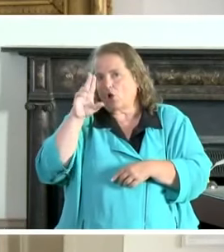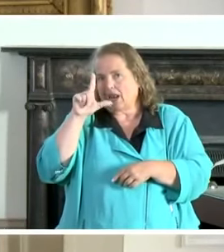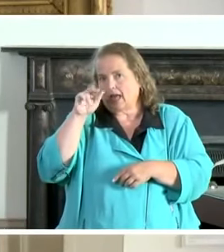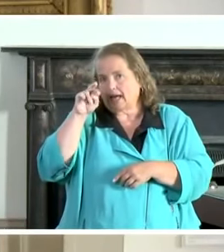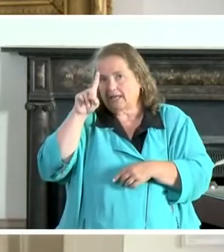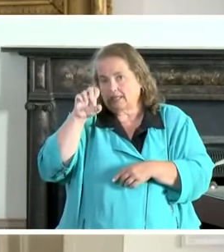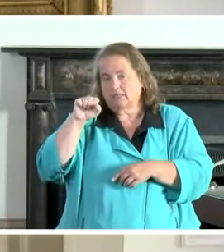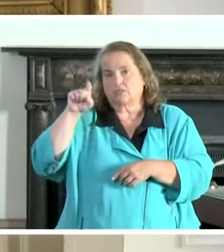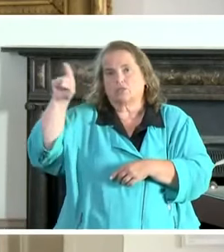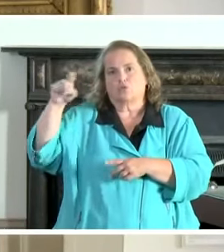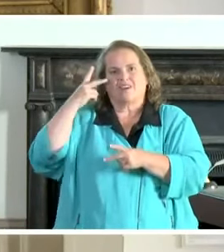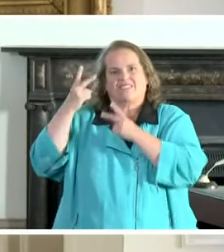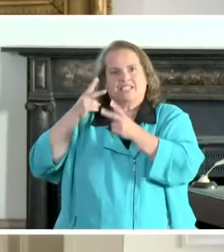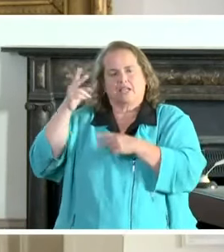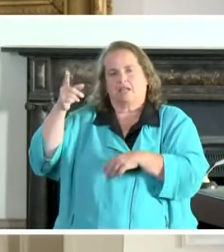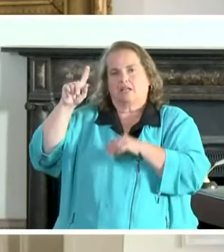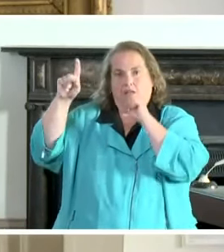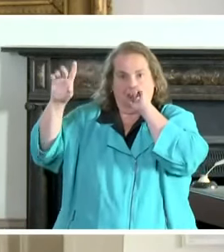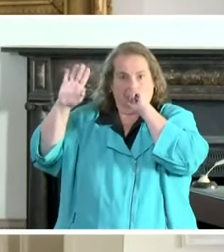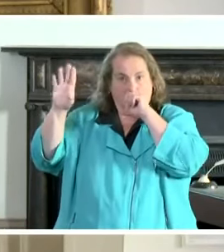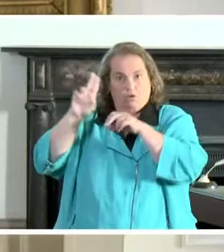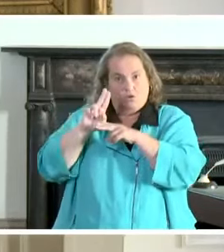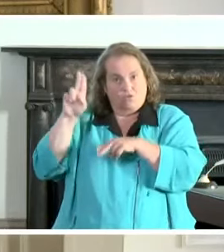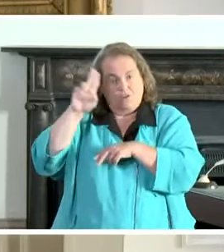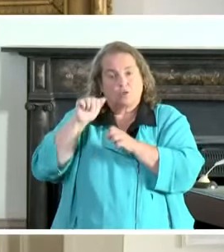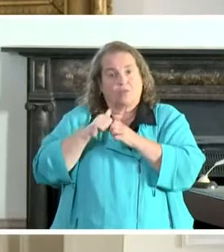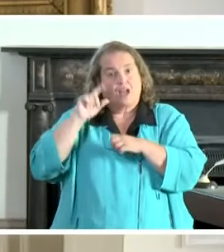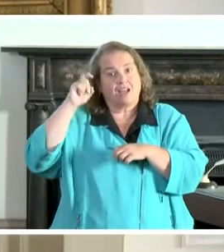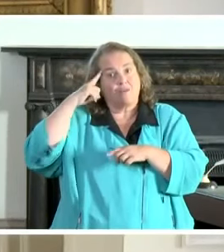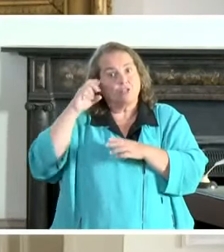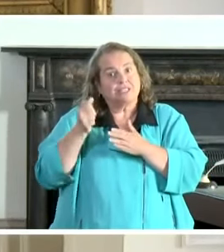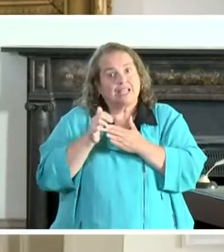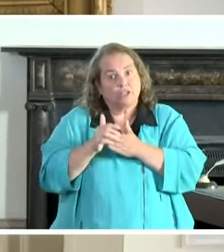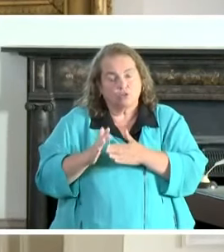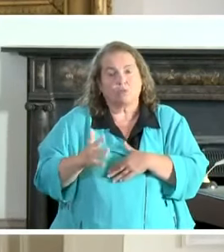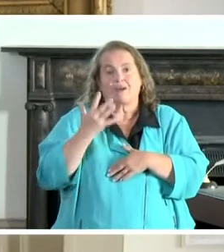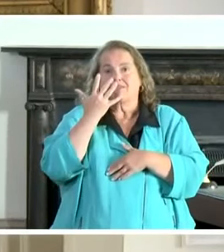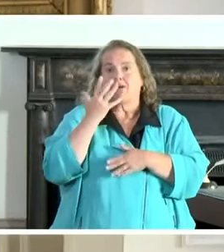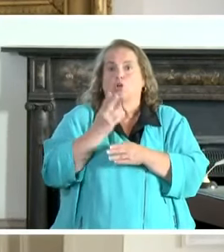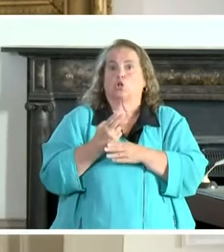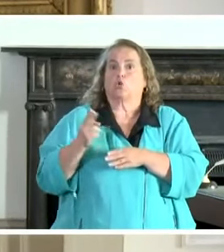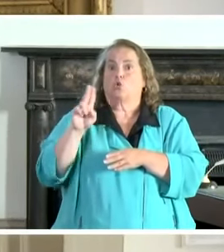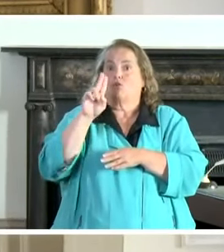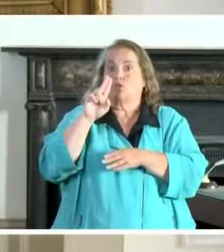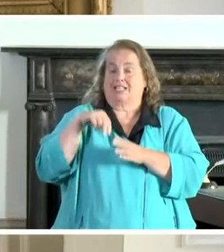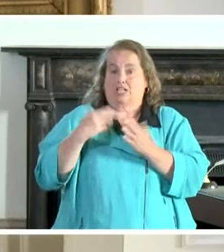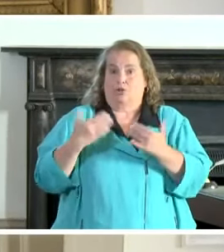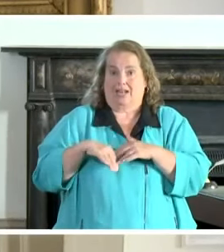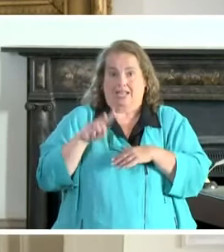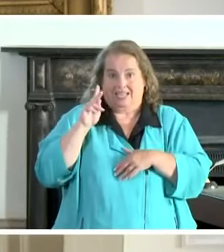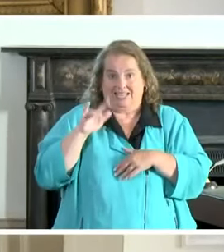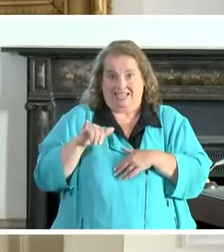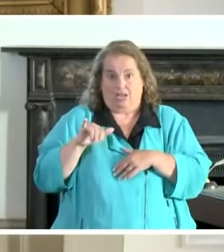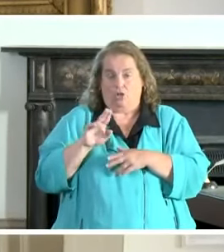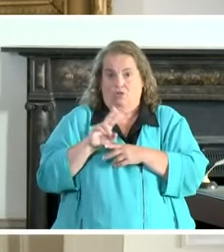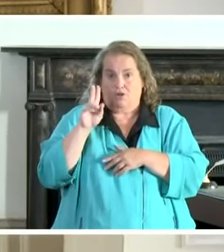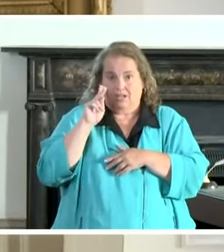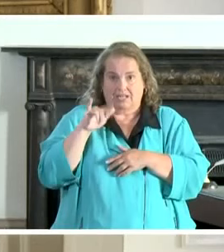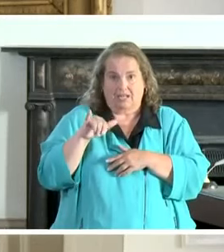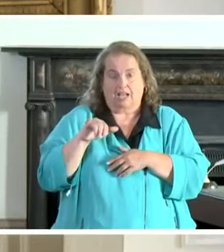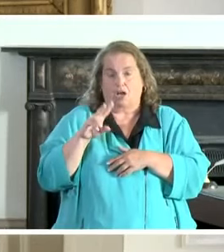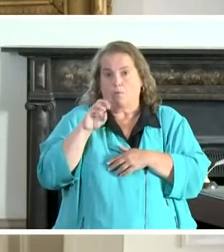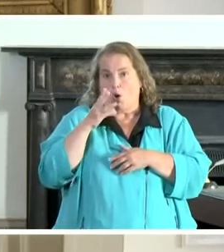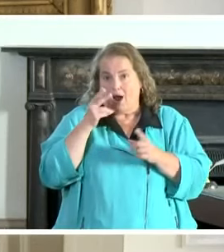Today, with the governor's leadership, we've had five universities in the Kentucky, University of Kentucky,